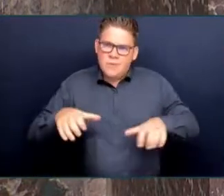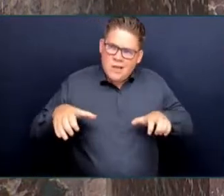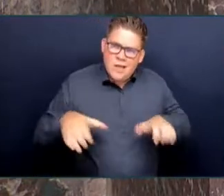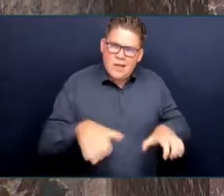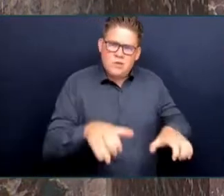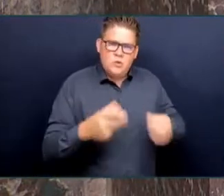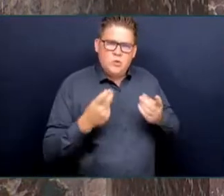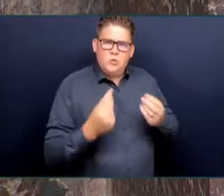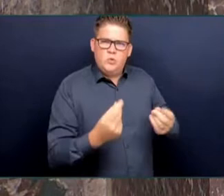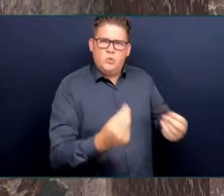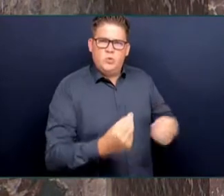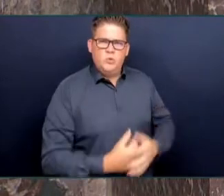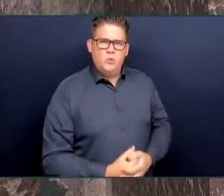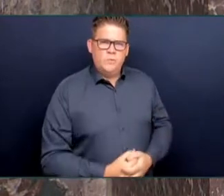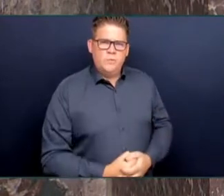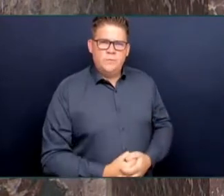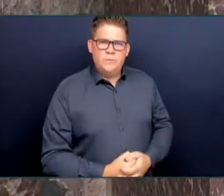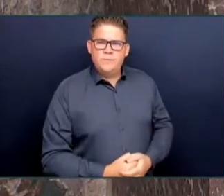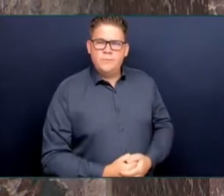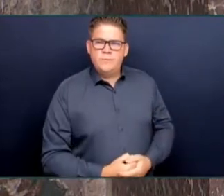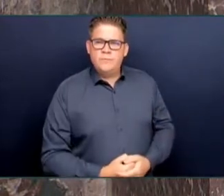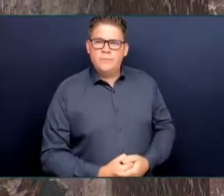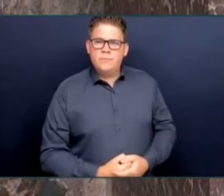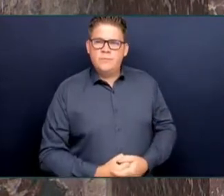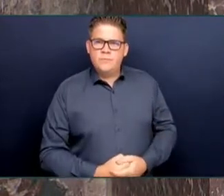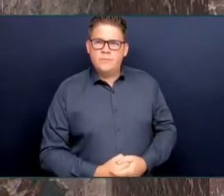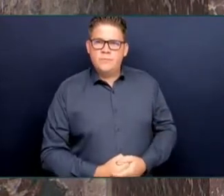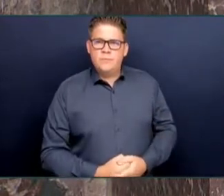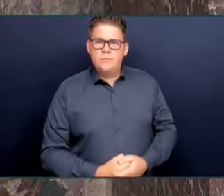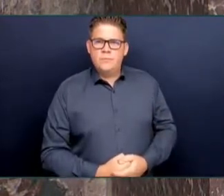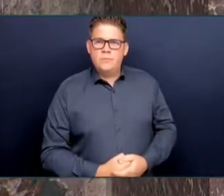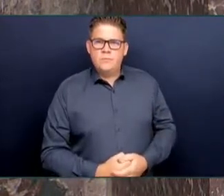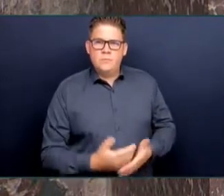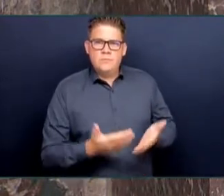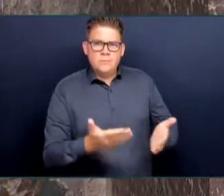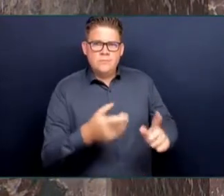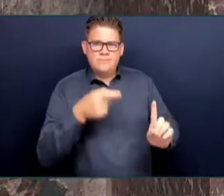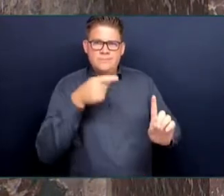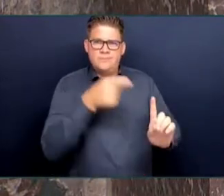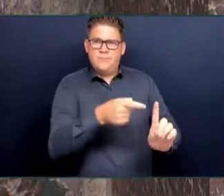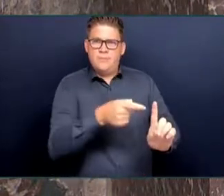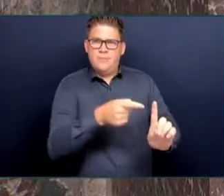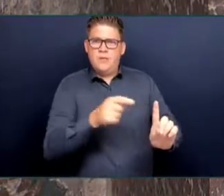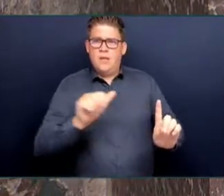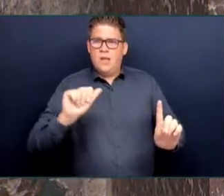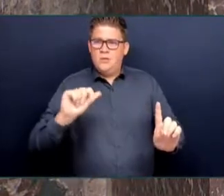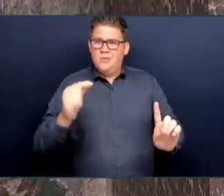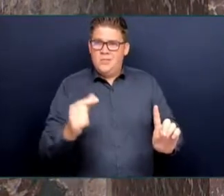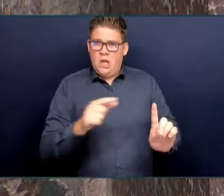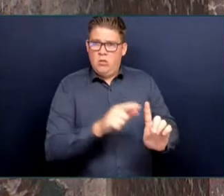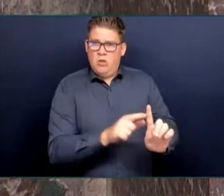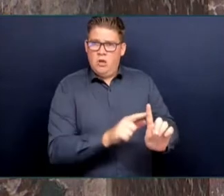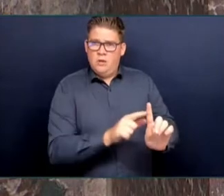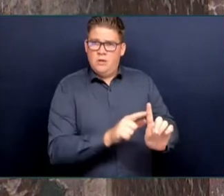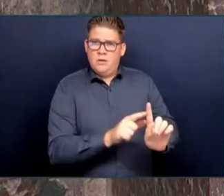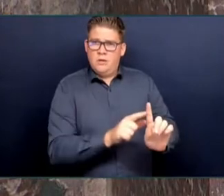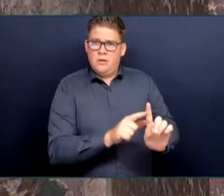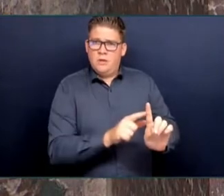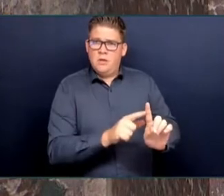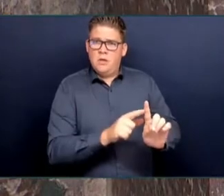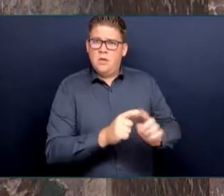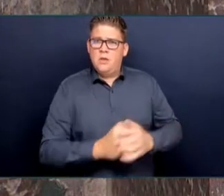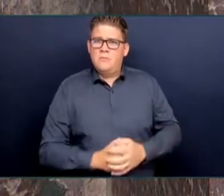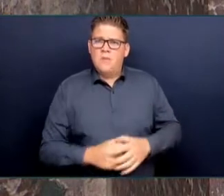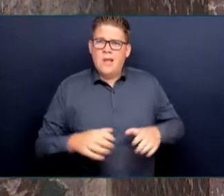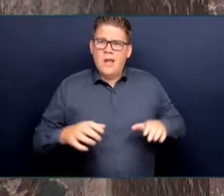And with respect to the current Attorney General, the concept of action now is not months and months and months of